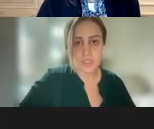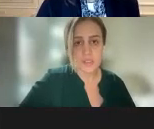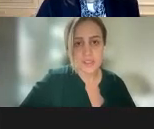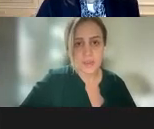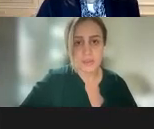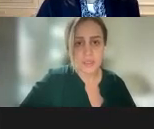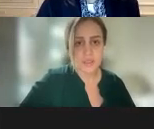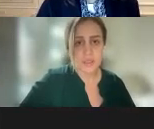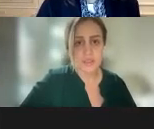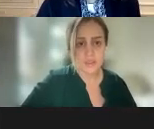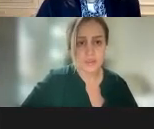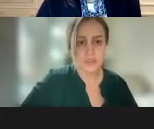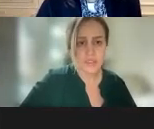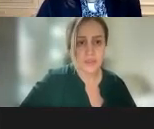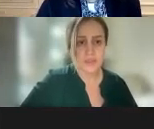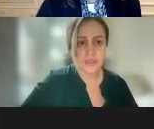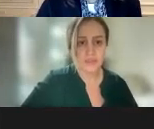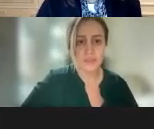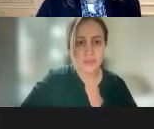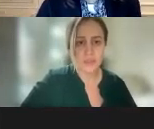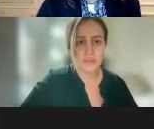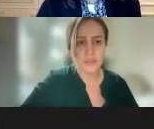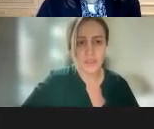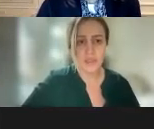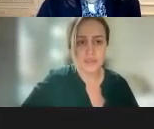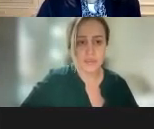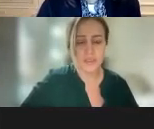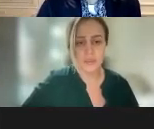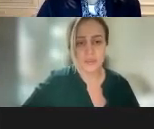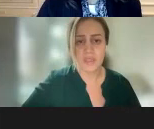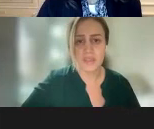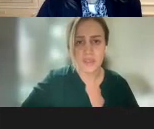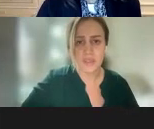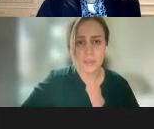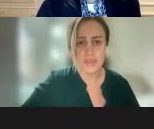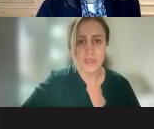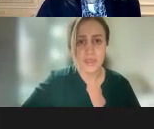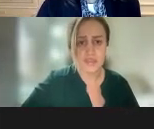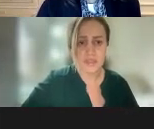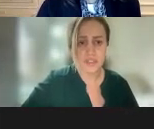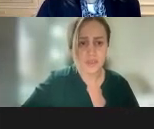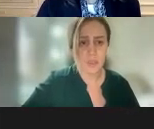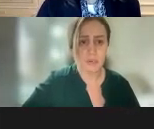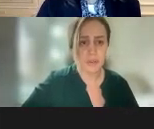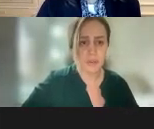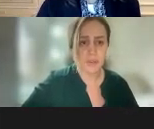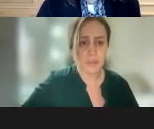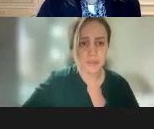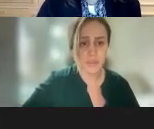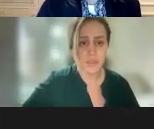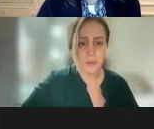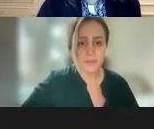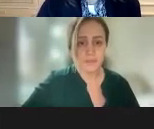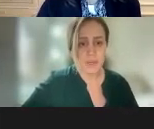in the Commonwealth. We had about 200 people participate, and a lot of that information formed the